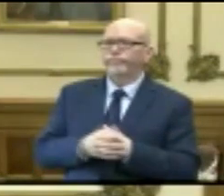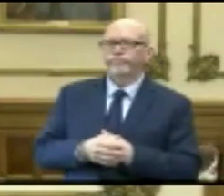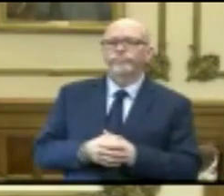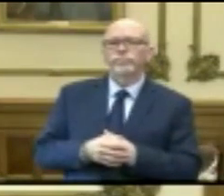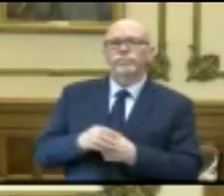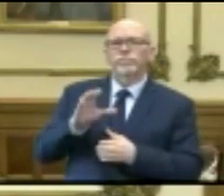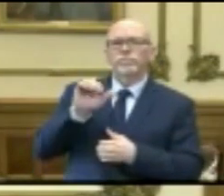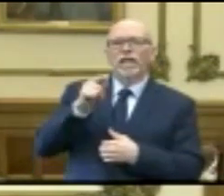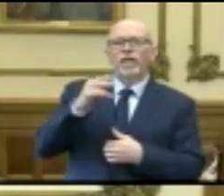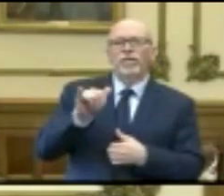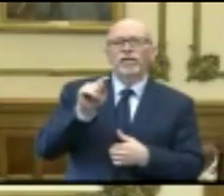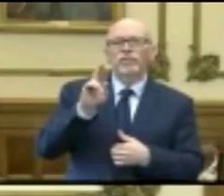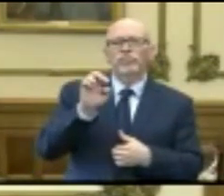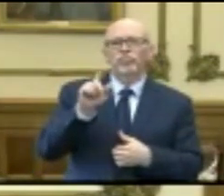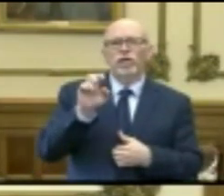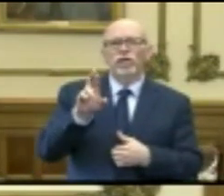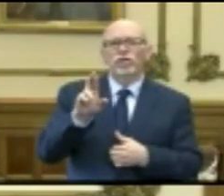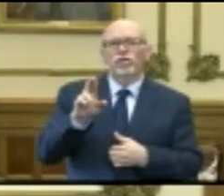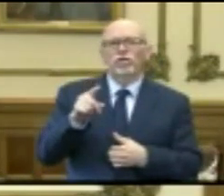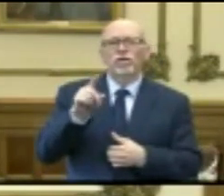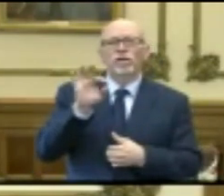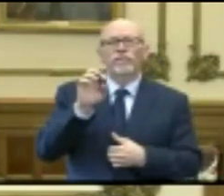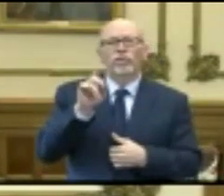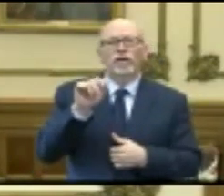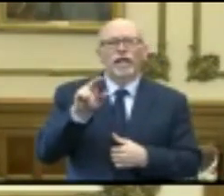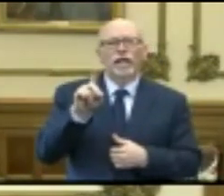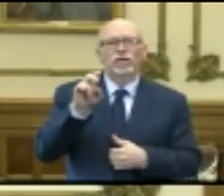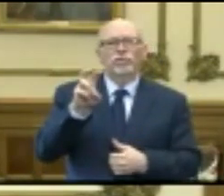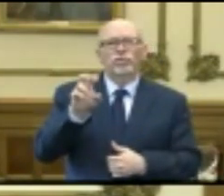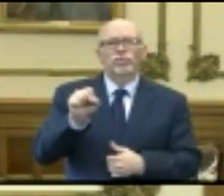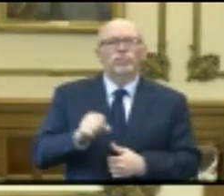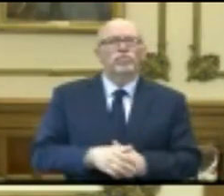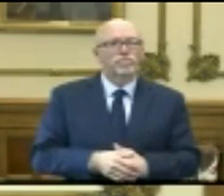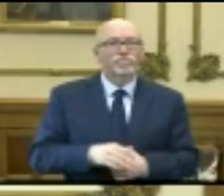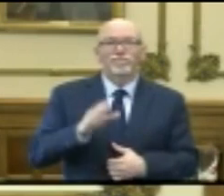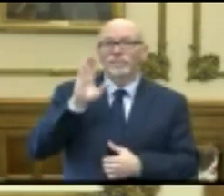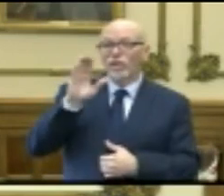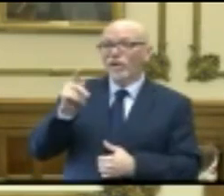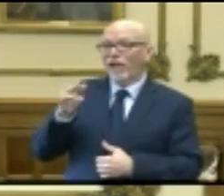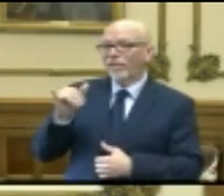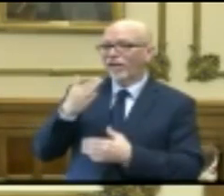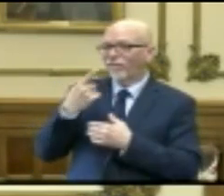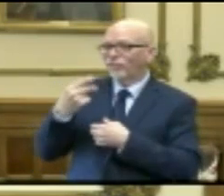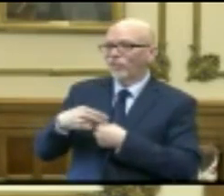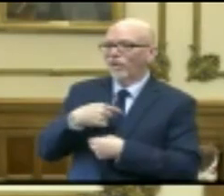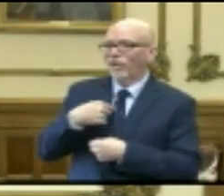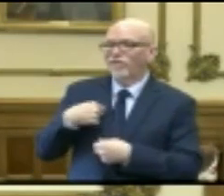Kathy Tretter, Ferdinand News. Hello, Kathy. Thanks for joining us again.